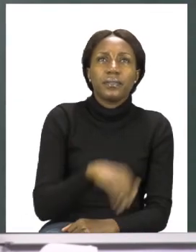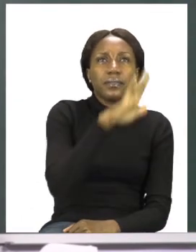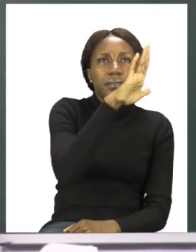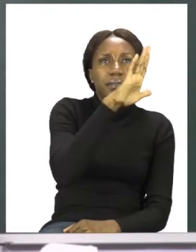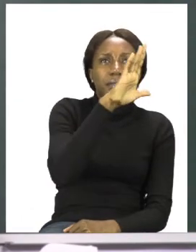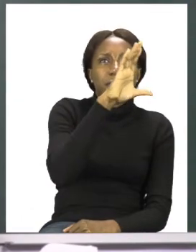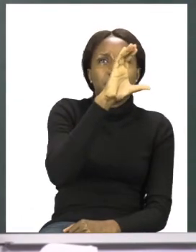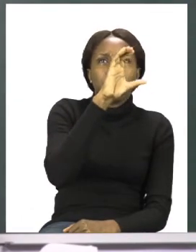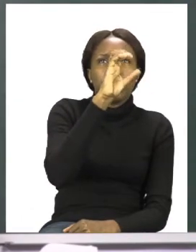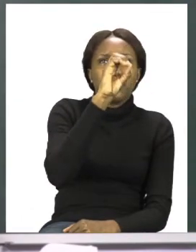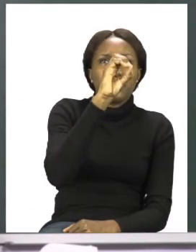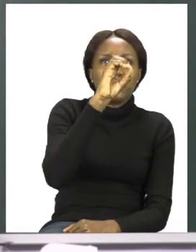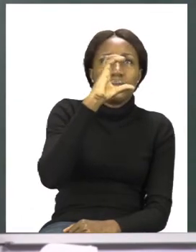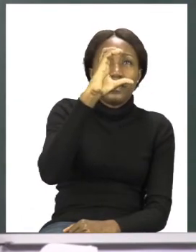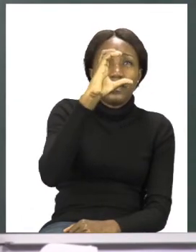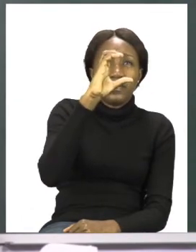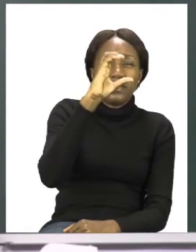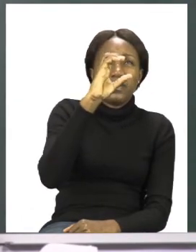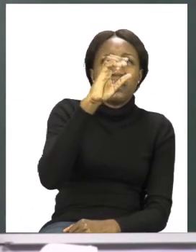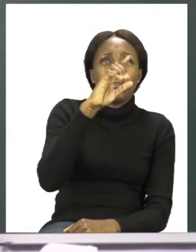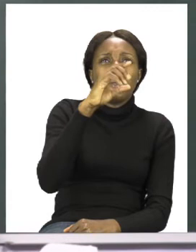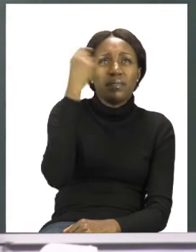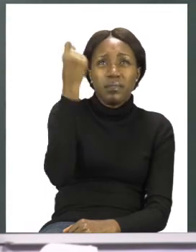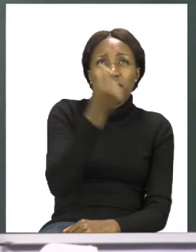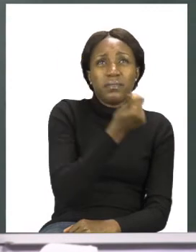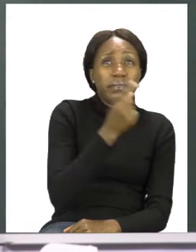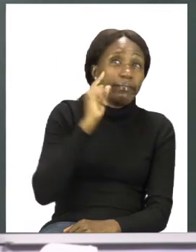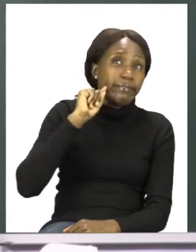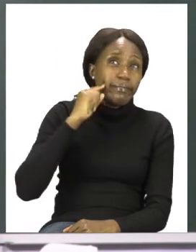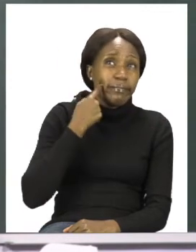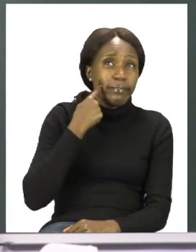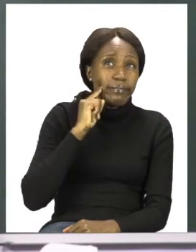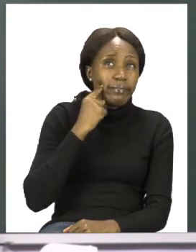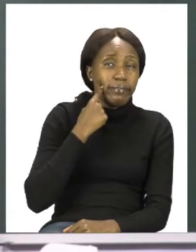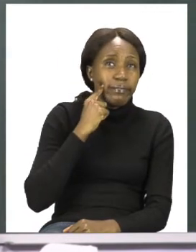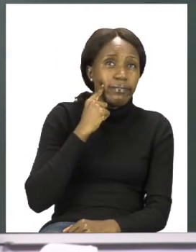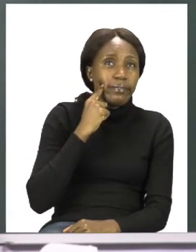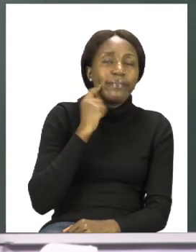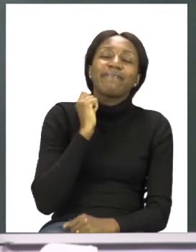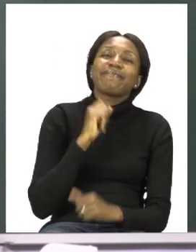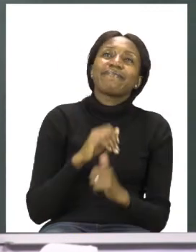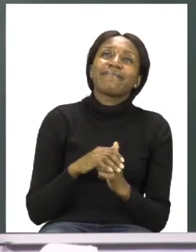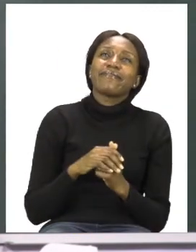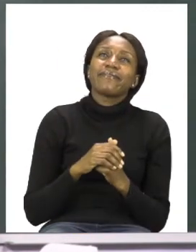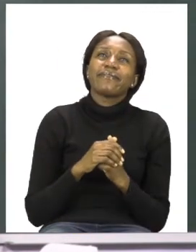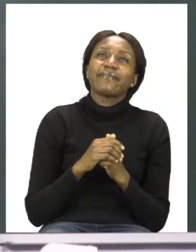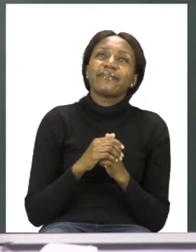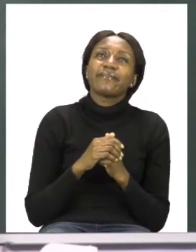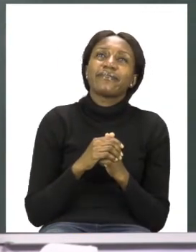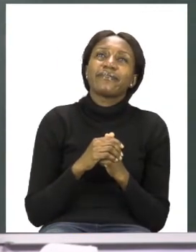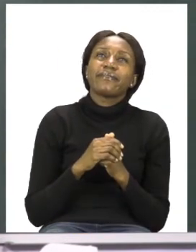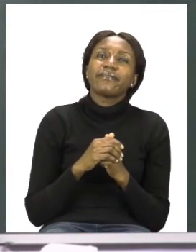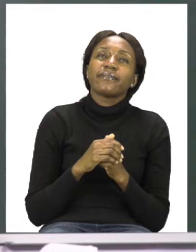coin is one that we can use to buy sweets. Yes. So, if I